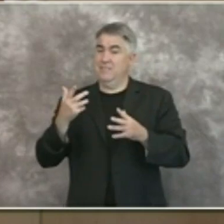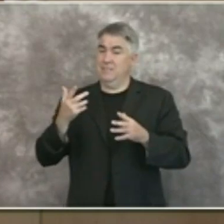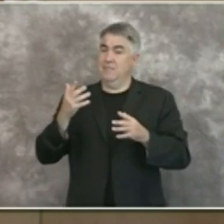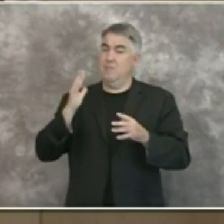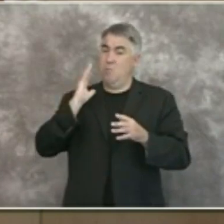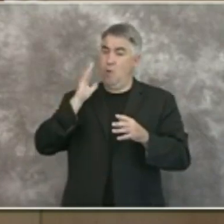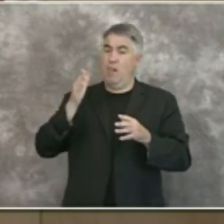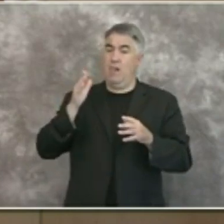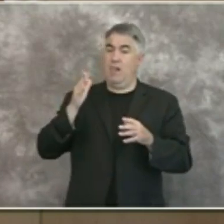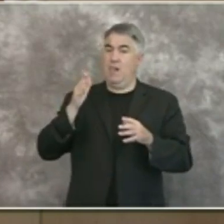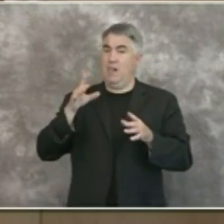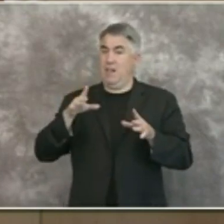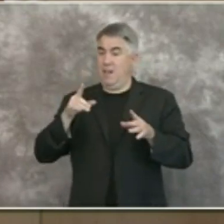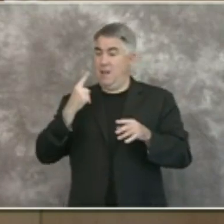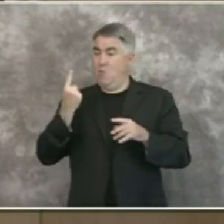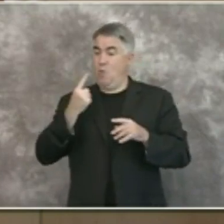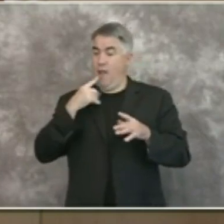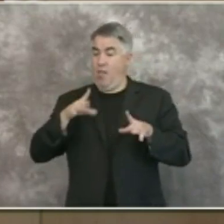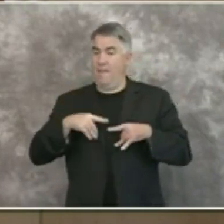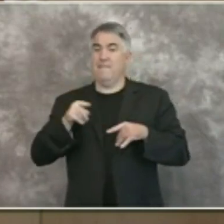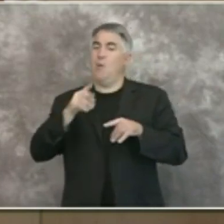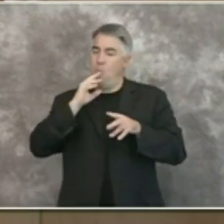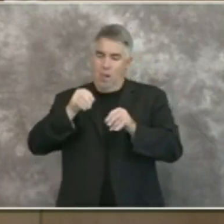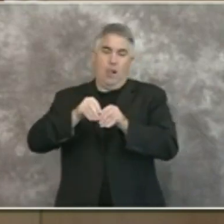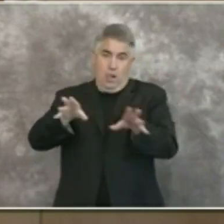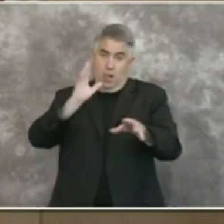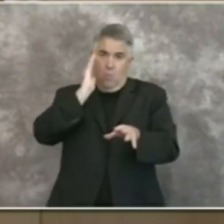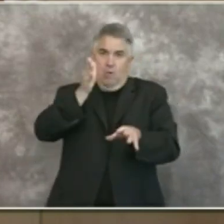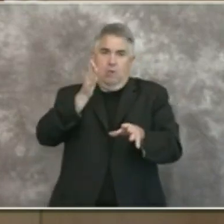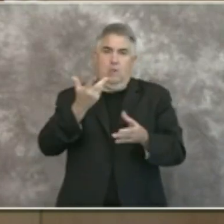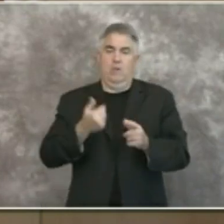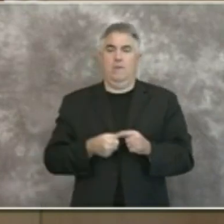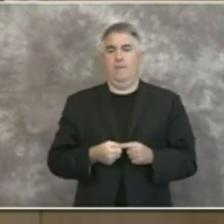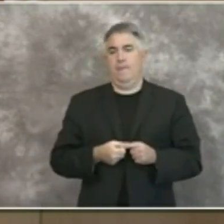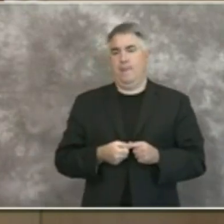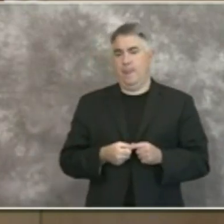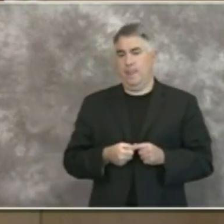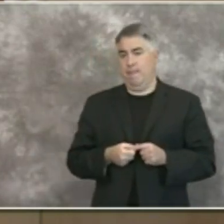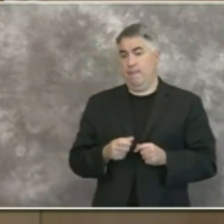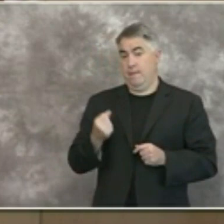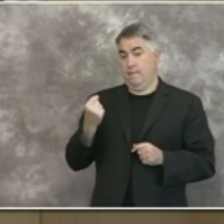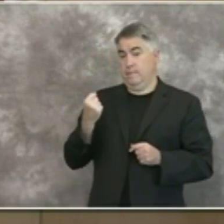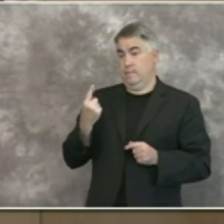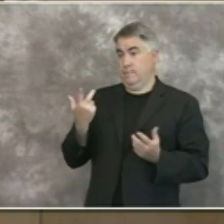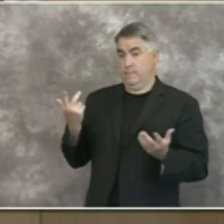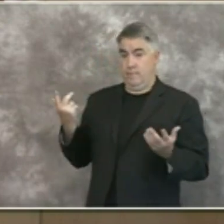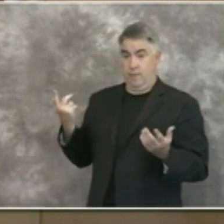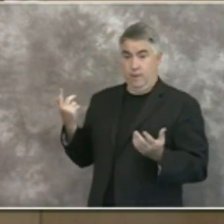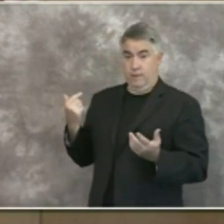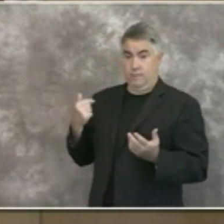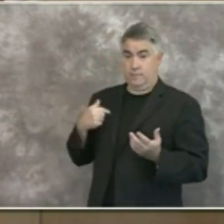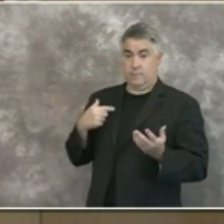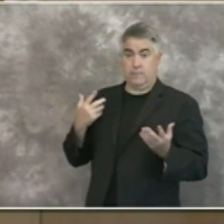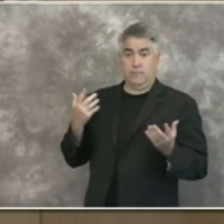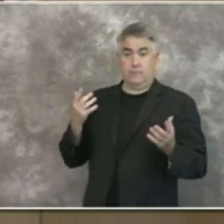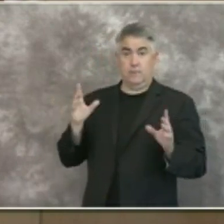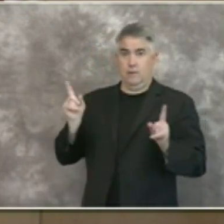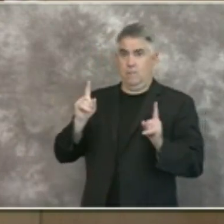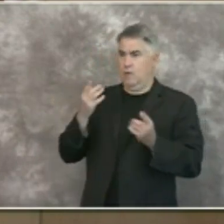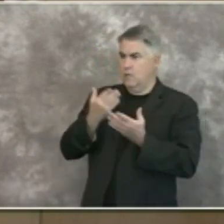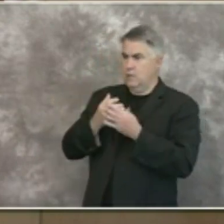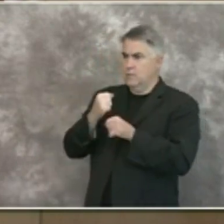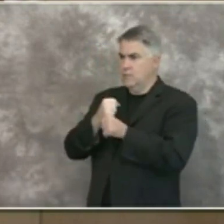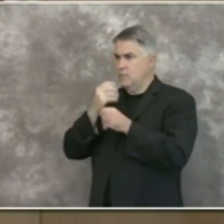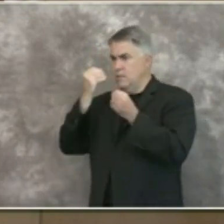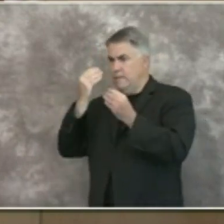and actually what we've said and it is not just what i've said is what the data has proven uh based on the